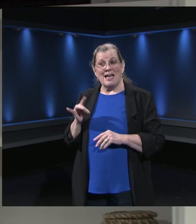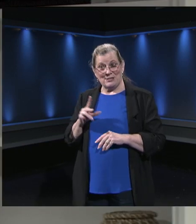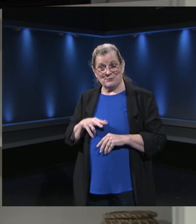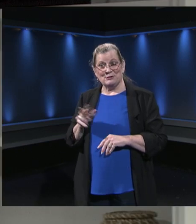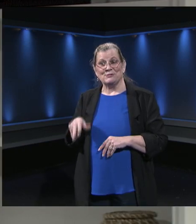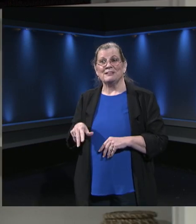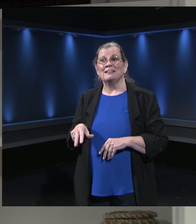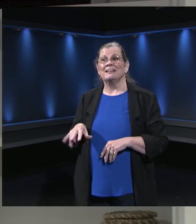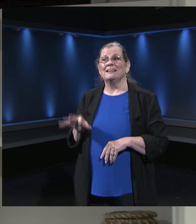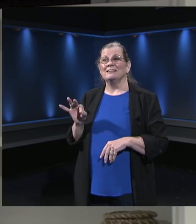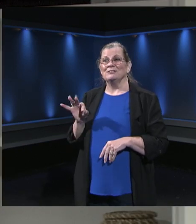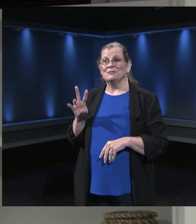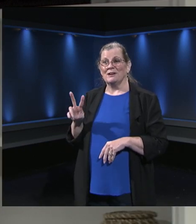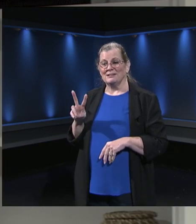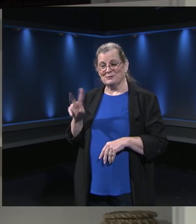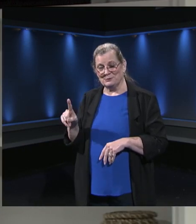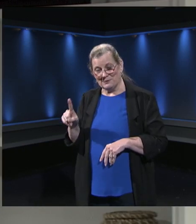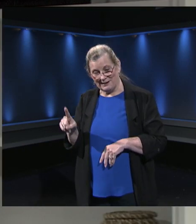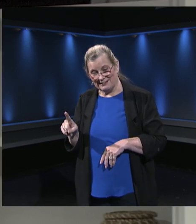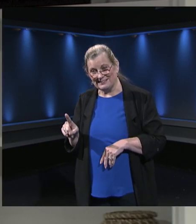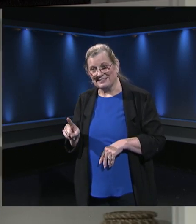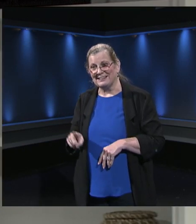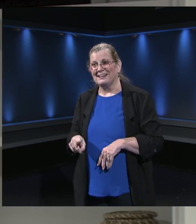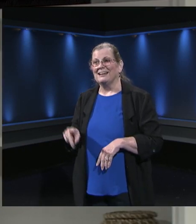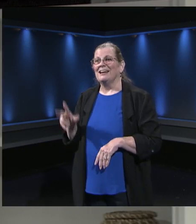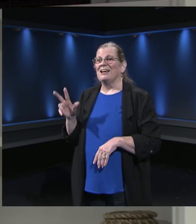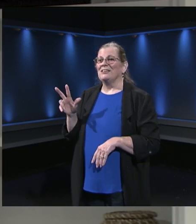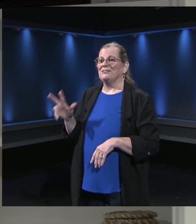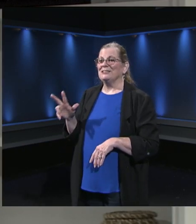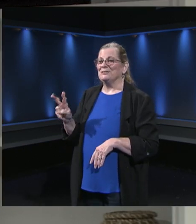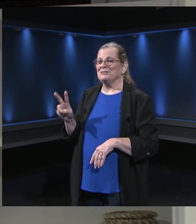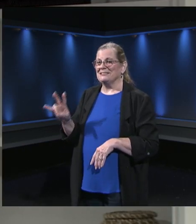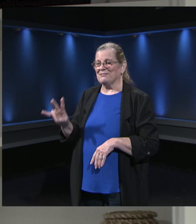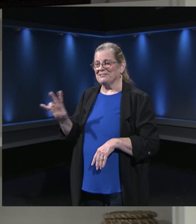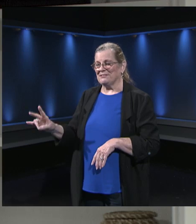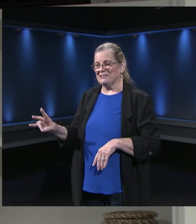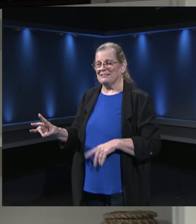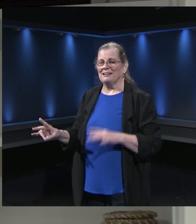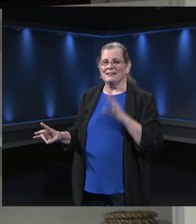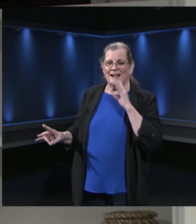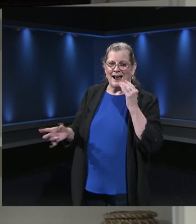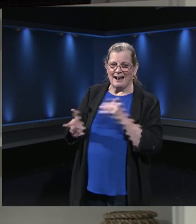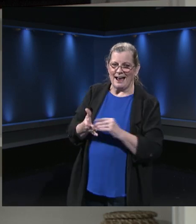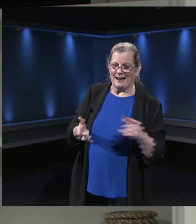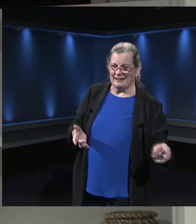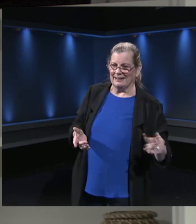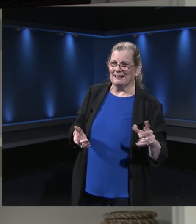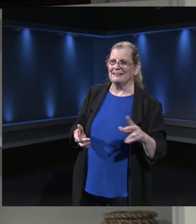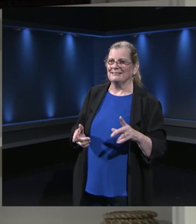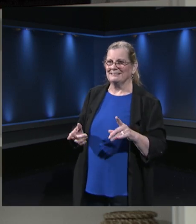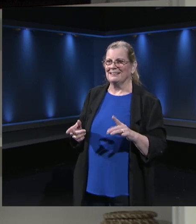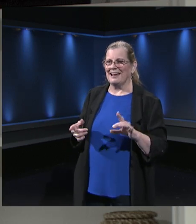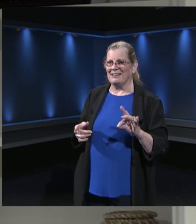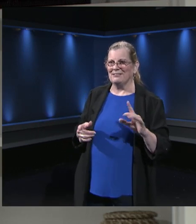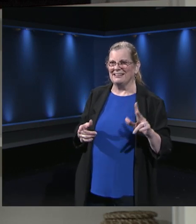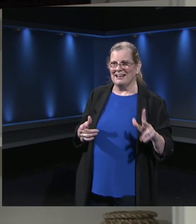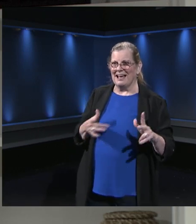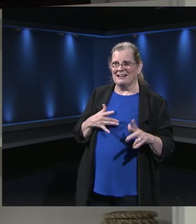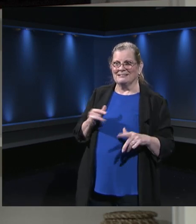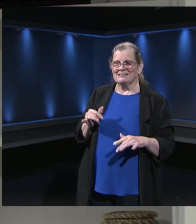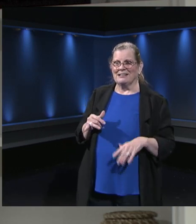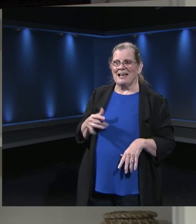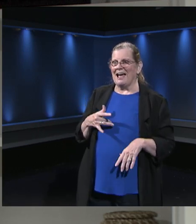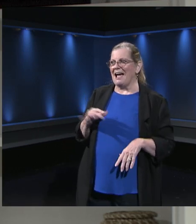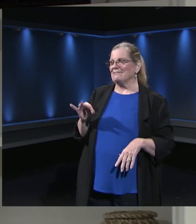833-921-3277. I feel like I'm on the FCPS telethon